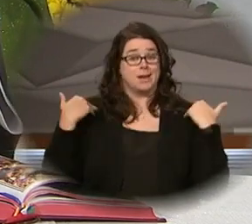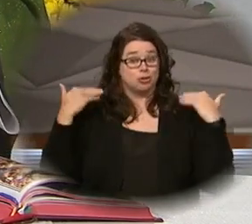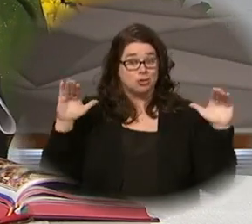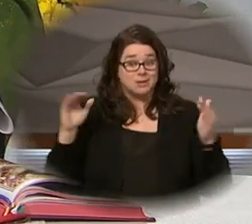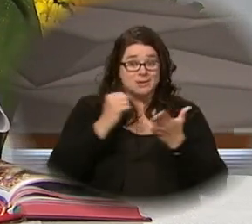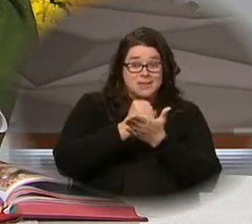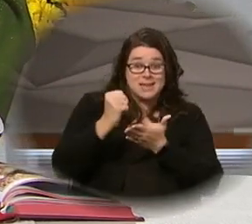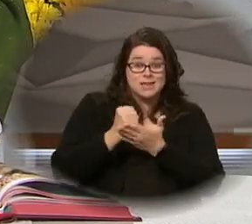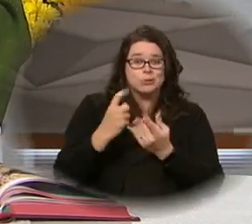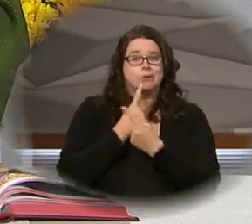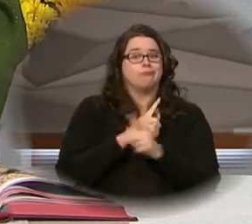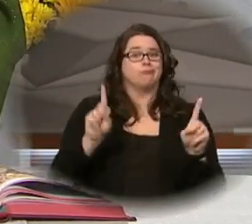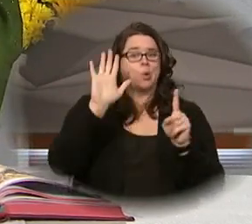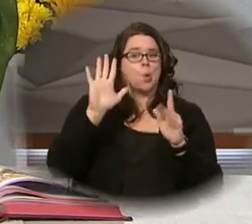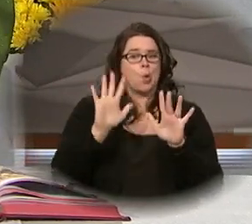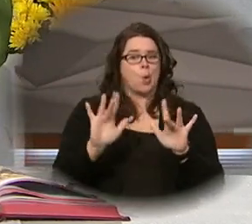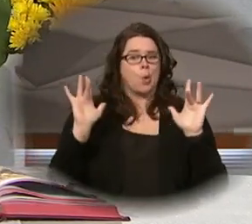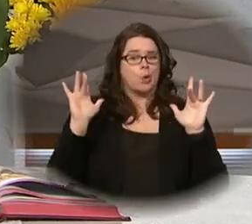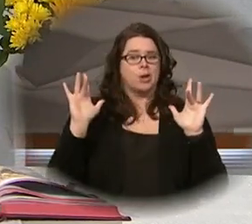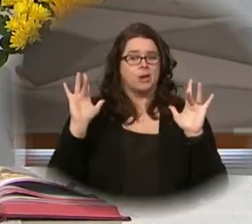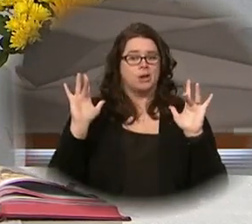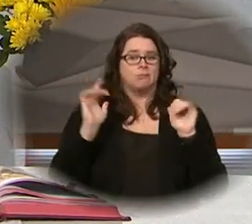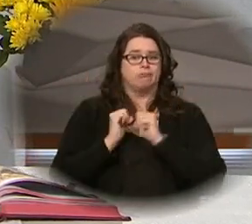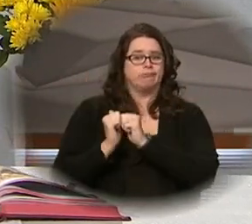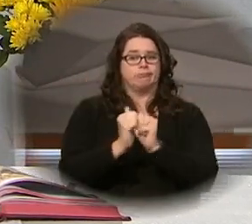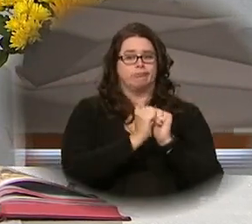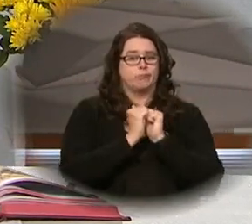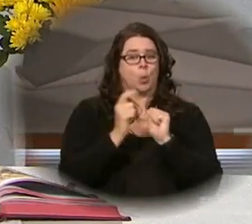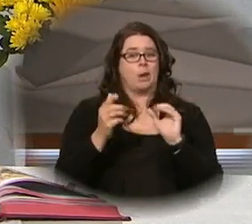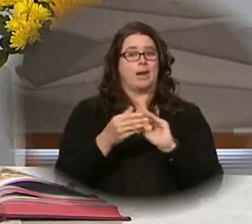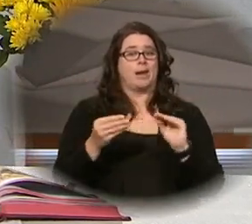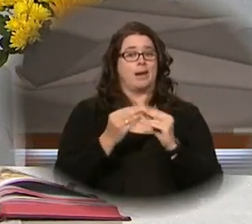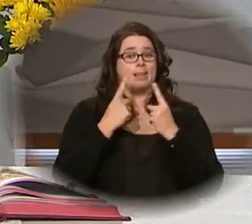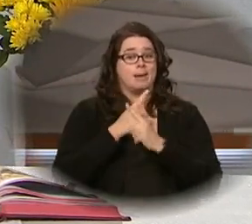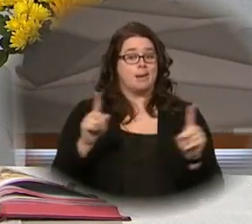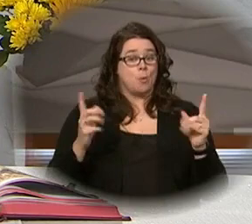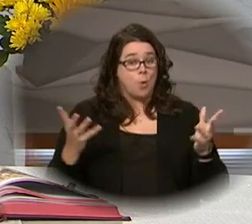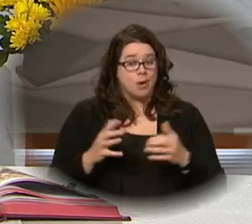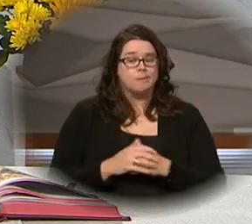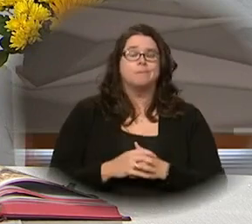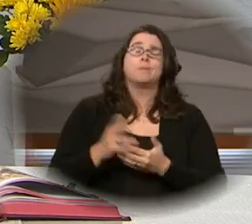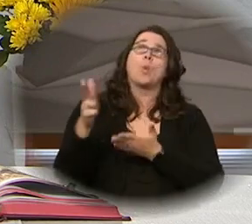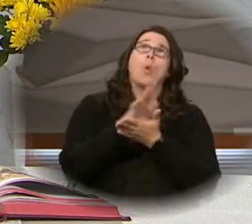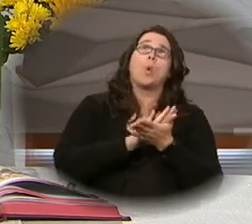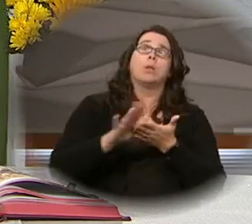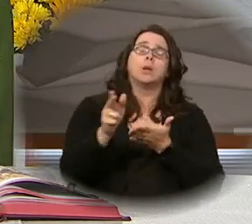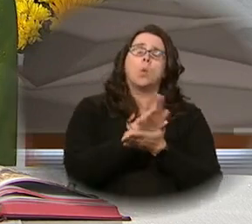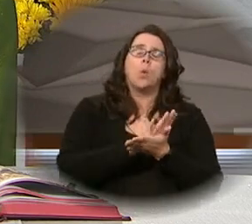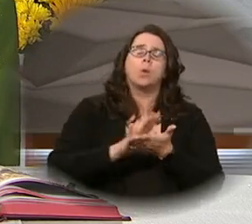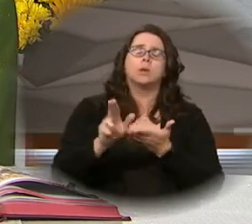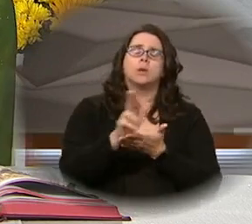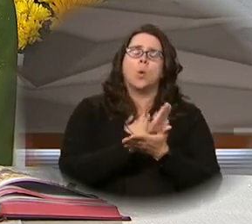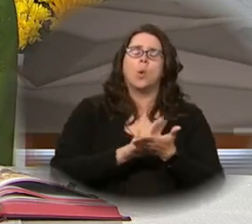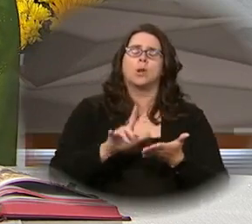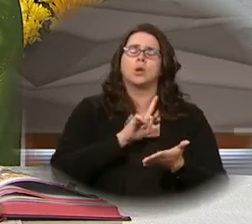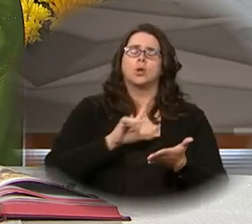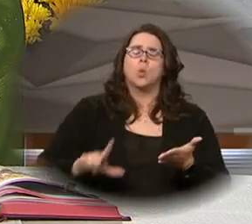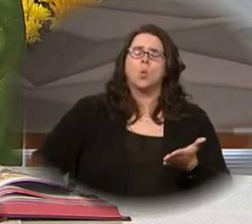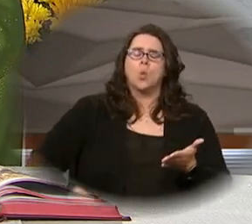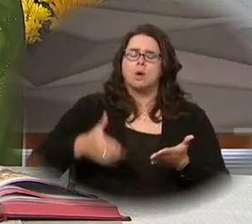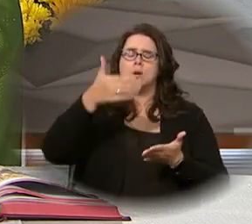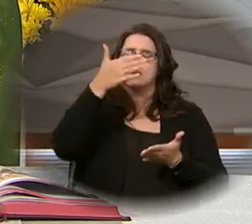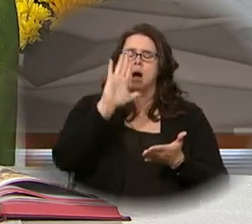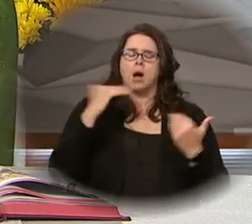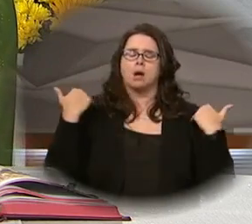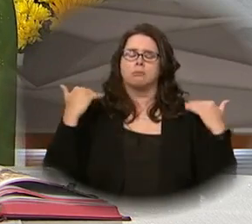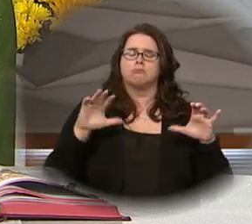all the saints we declare your glory as with one voice we acclaim. Holy, holy, holy Lord,